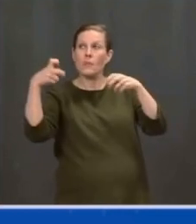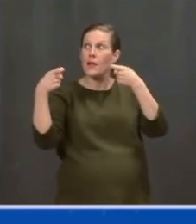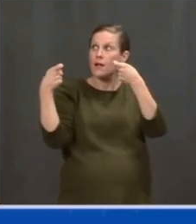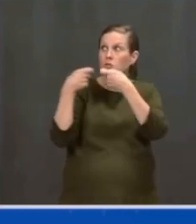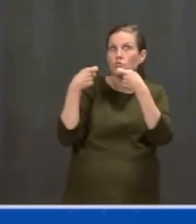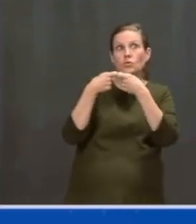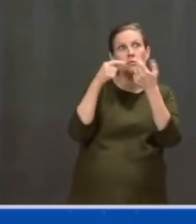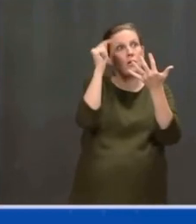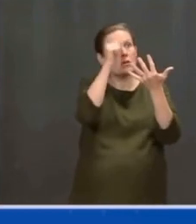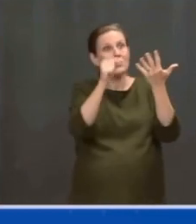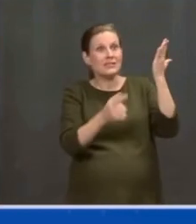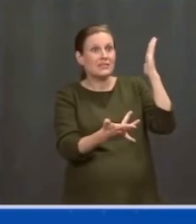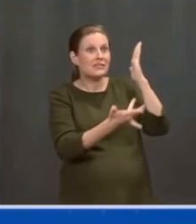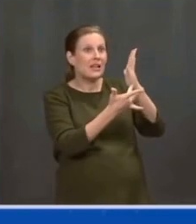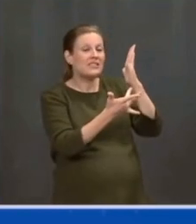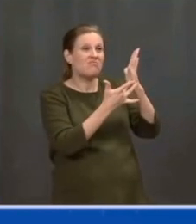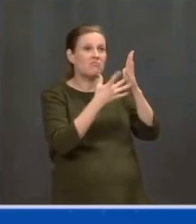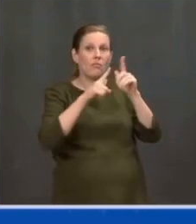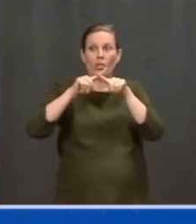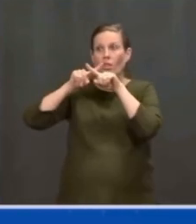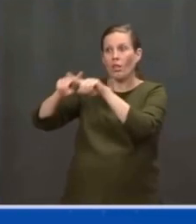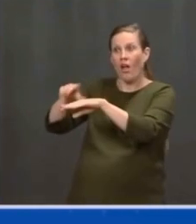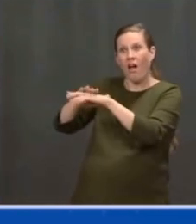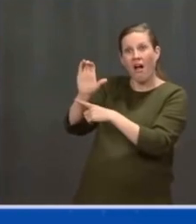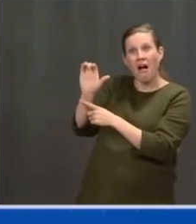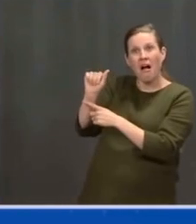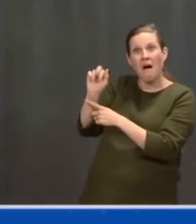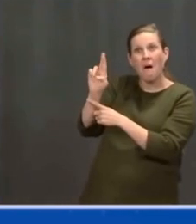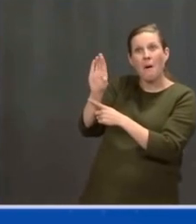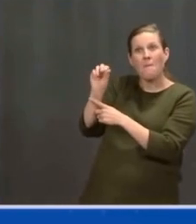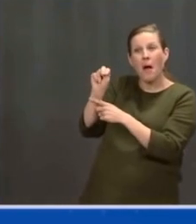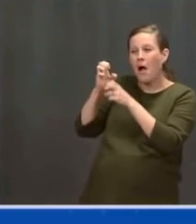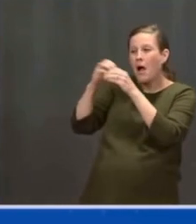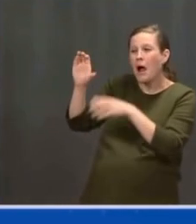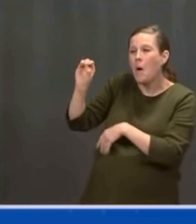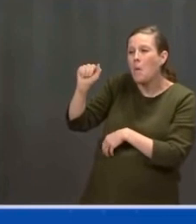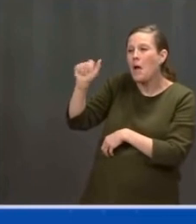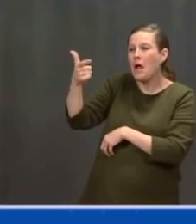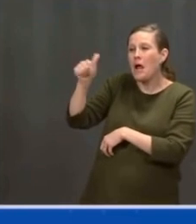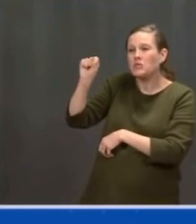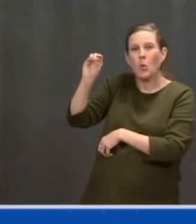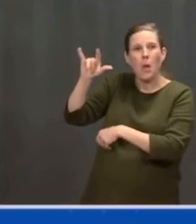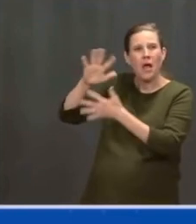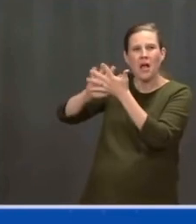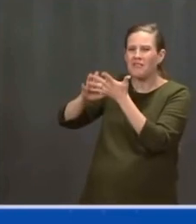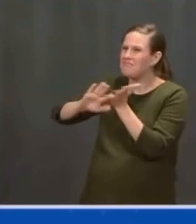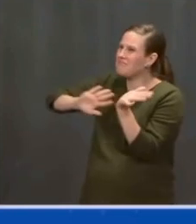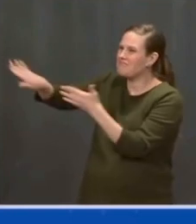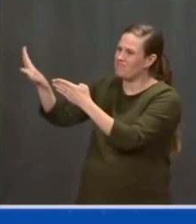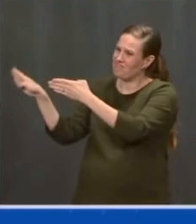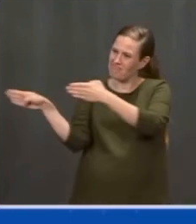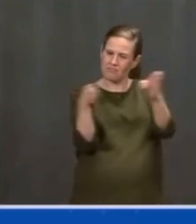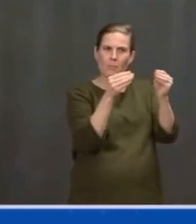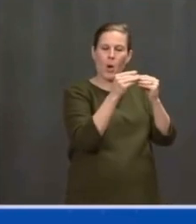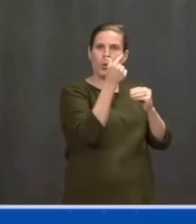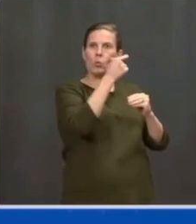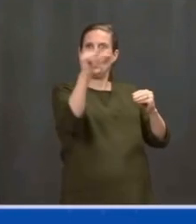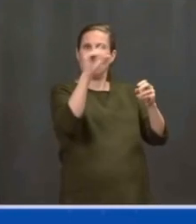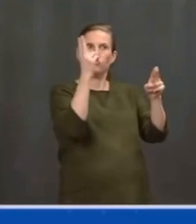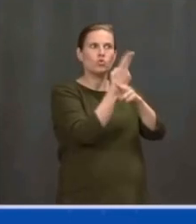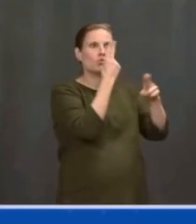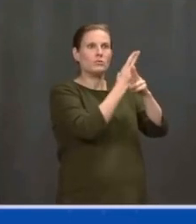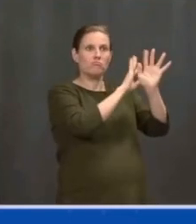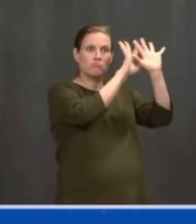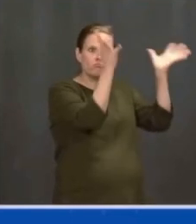emissions and create tens of thousands of green energy jobs. Union jobs. And that's exactly what President Biden is proposing.